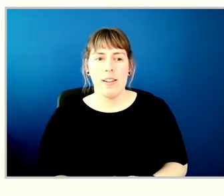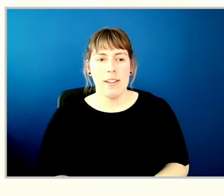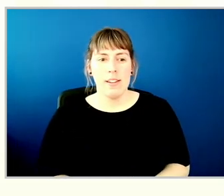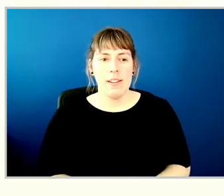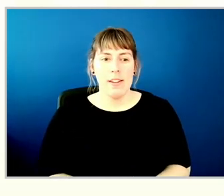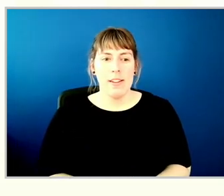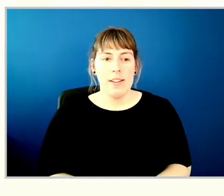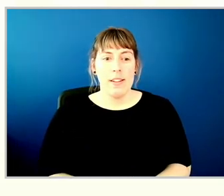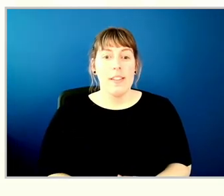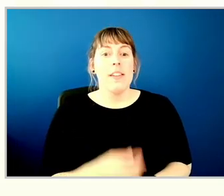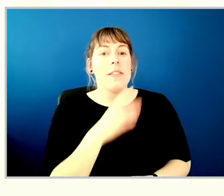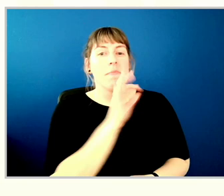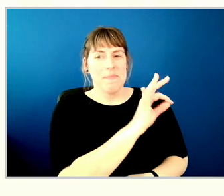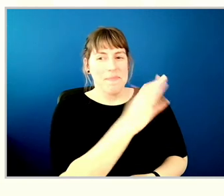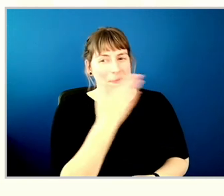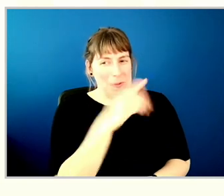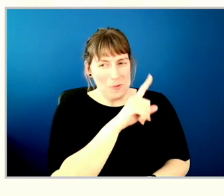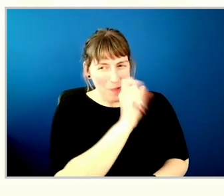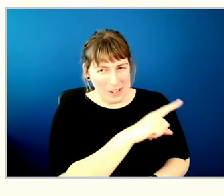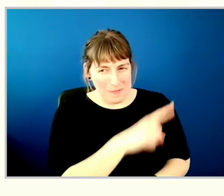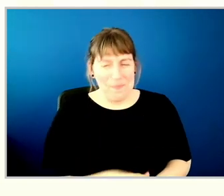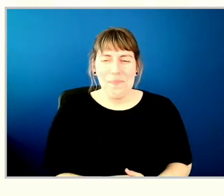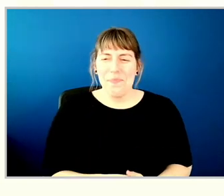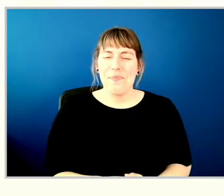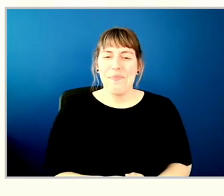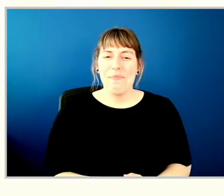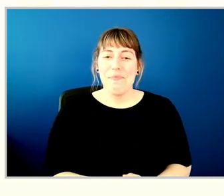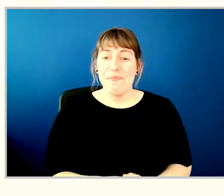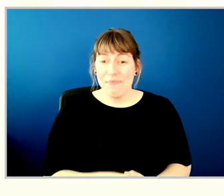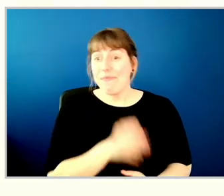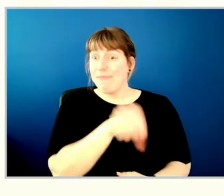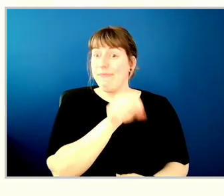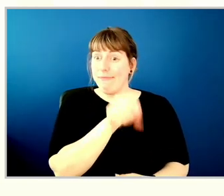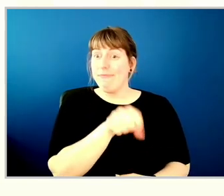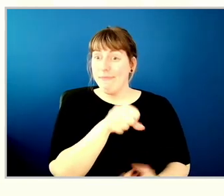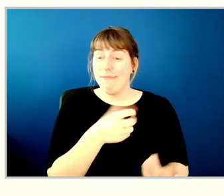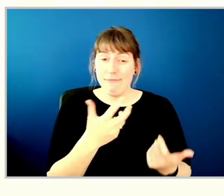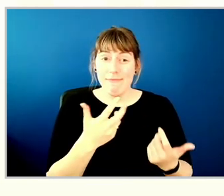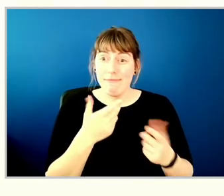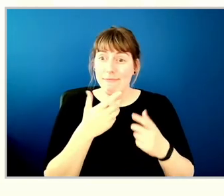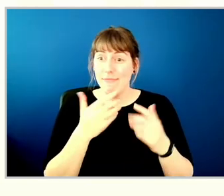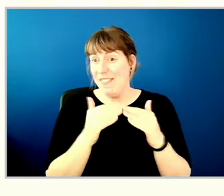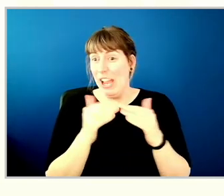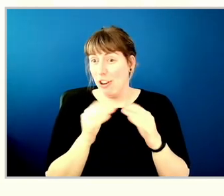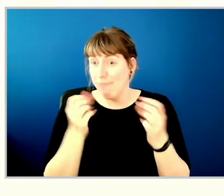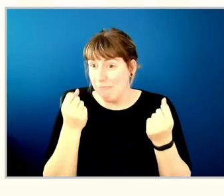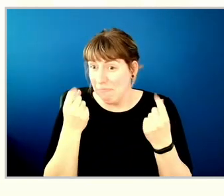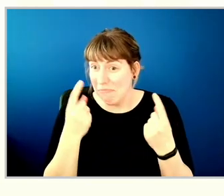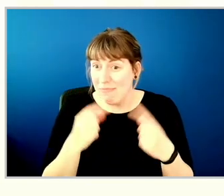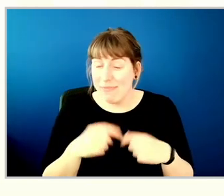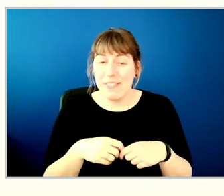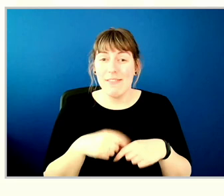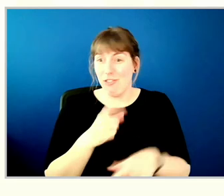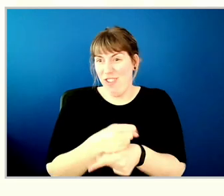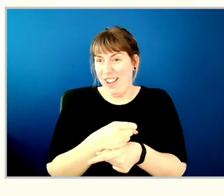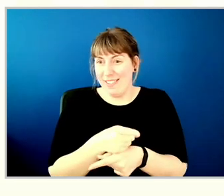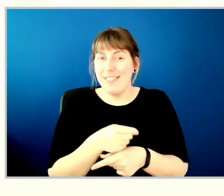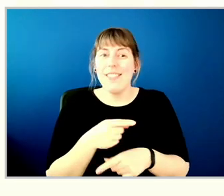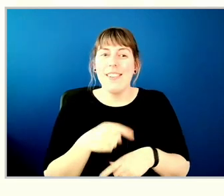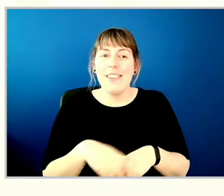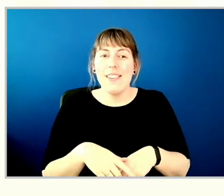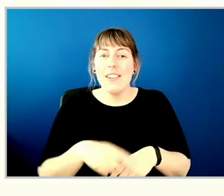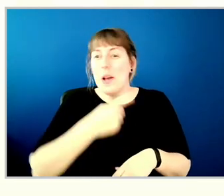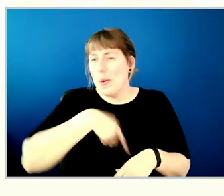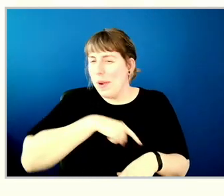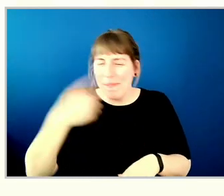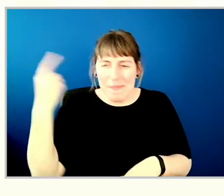Thanks for the question, Craig. So yes, that's a fair point. I we didn't touch on it in great deal, but we are certainly constantly